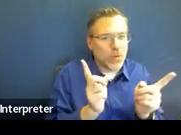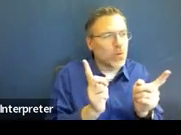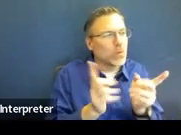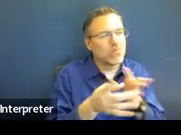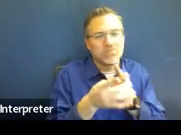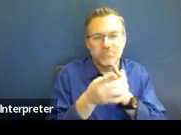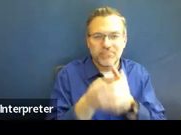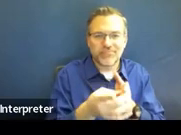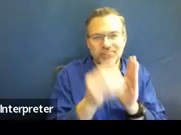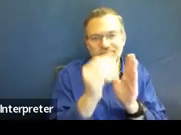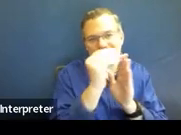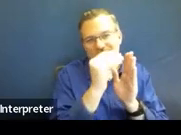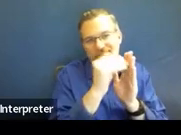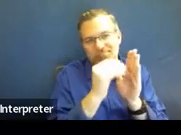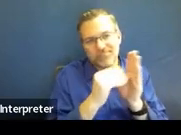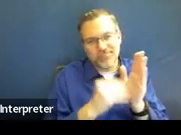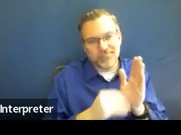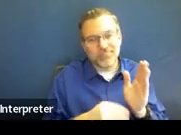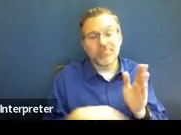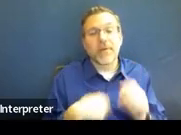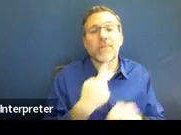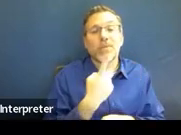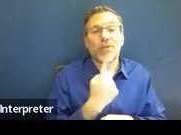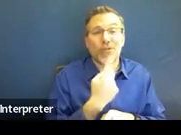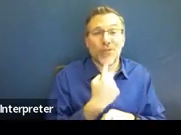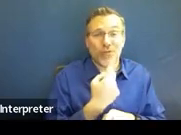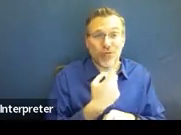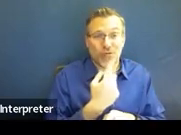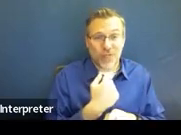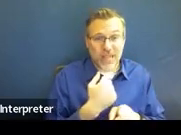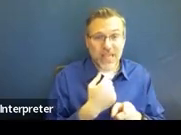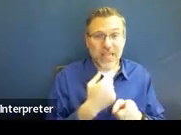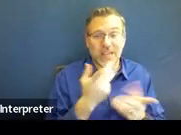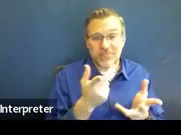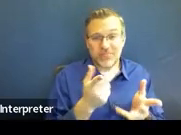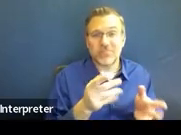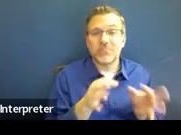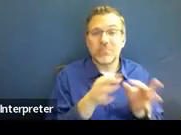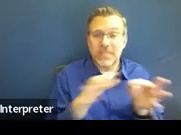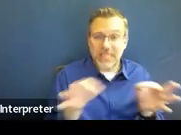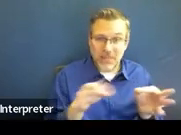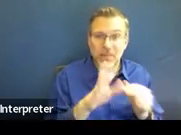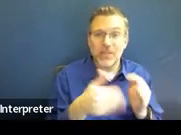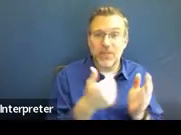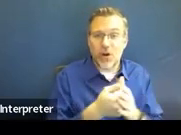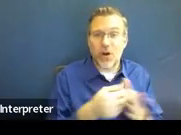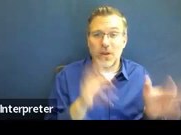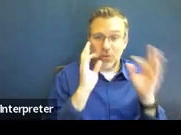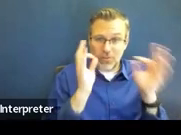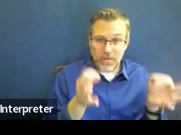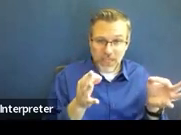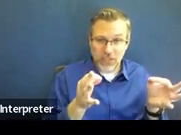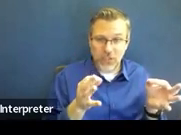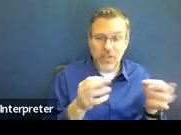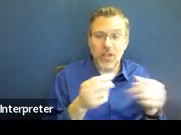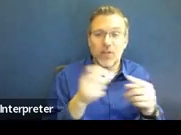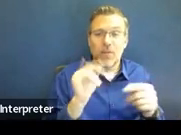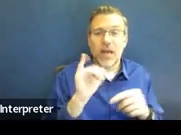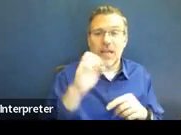section one. So the red just talks about statements of all determinations made by the IEP team during the IEP meeting.